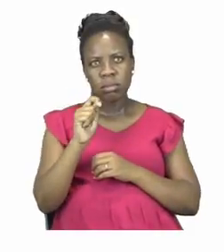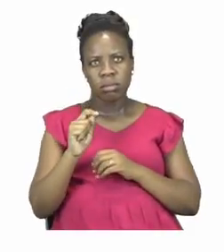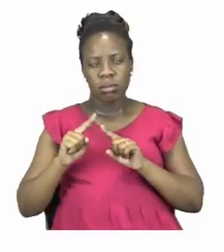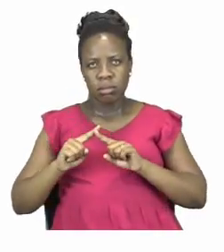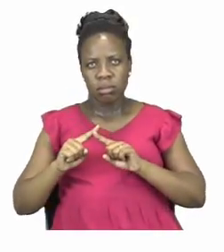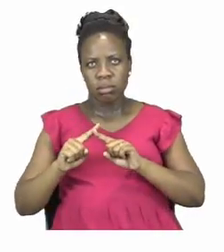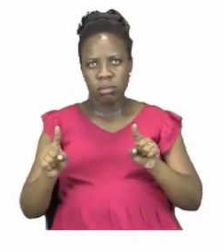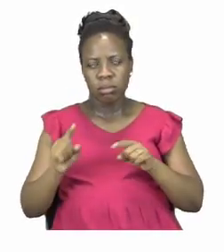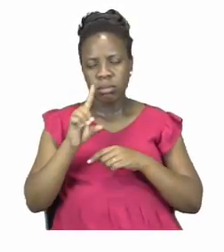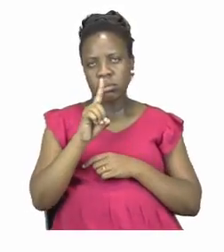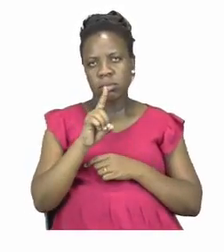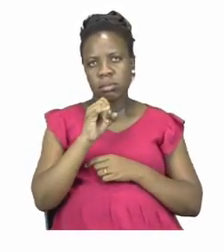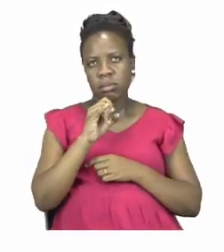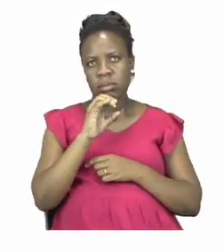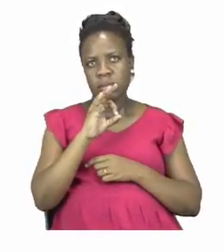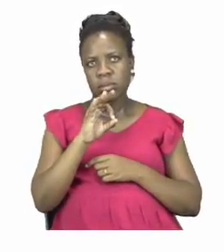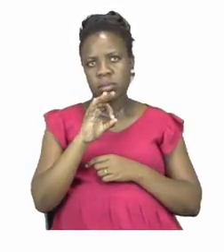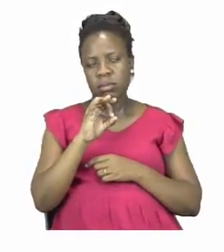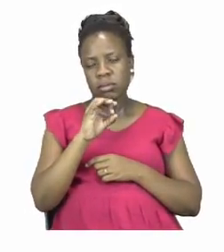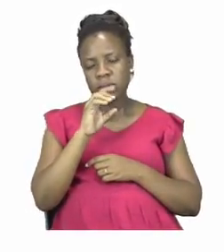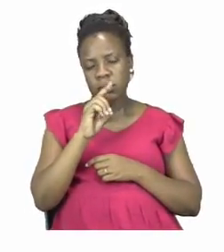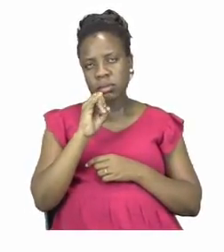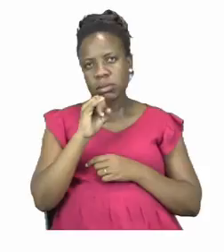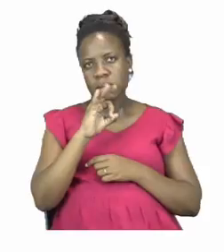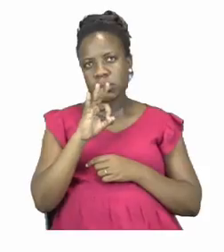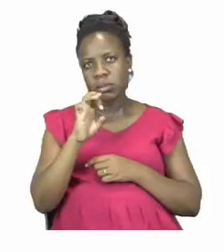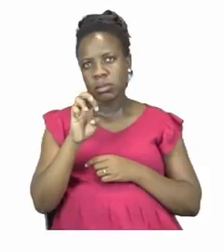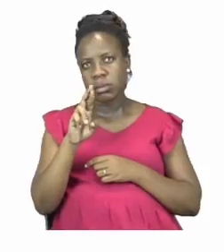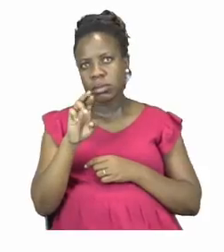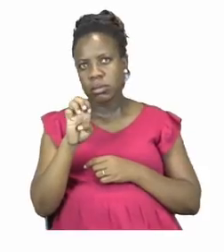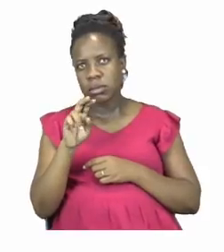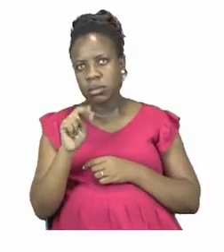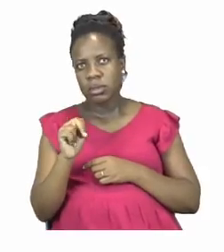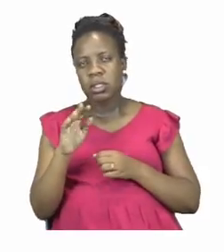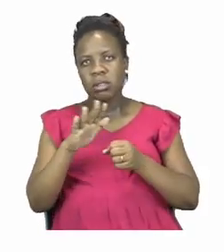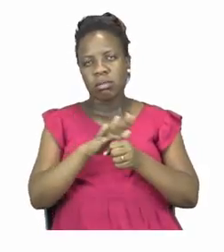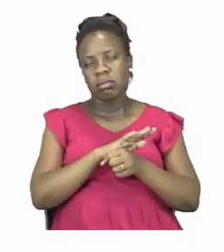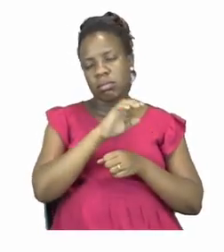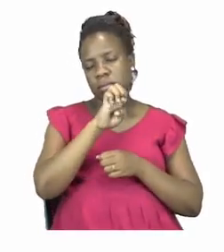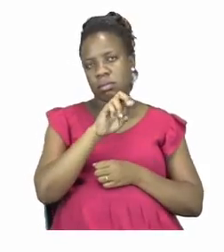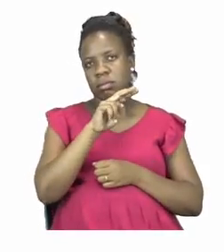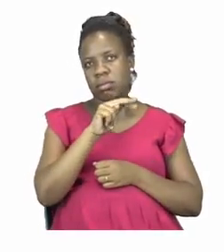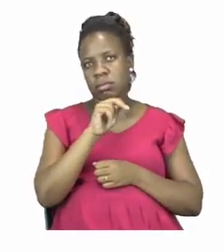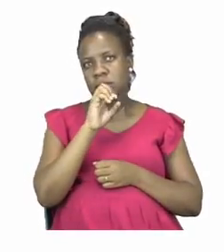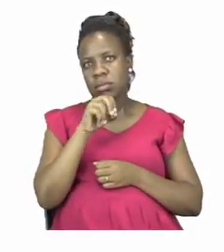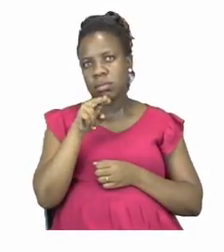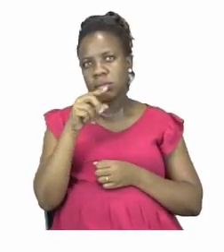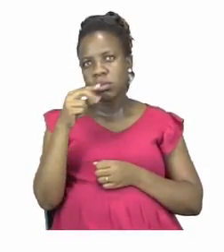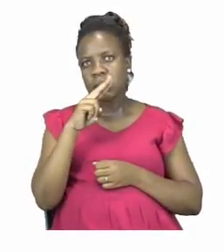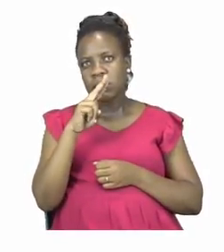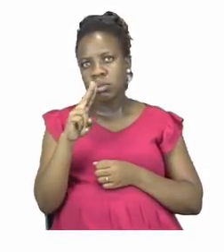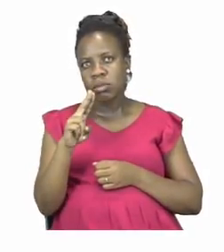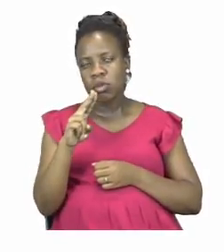should, only, come, through, very, who,